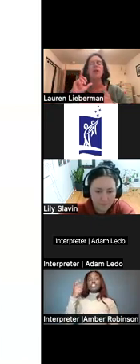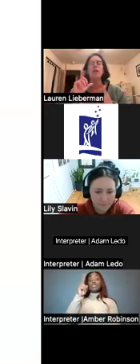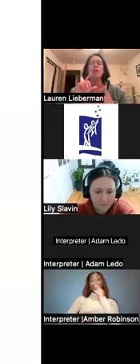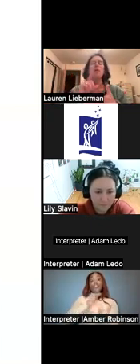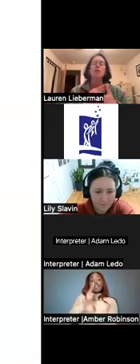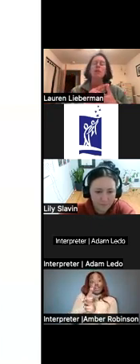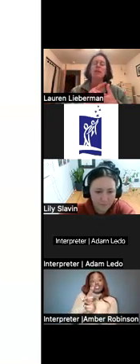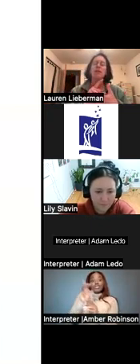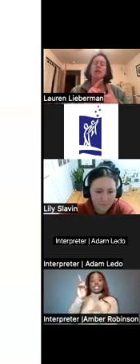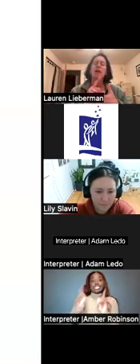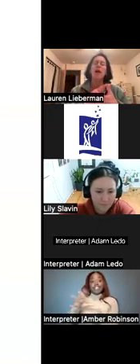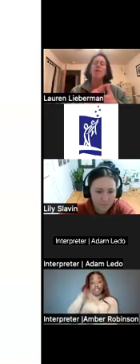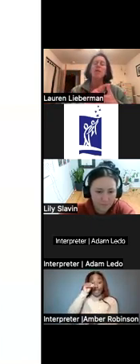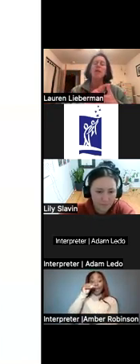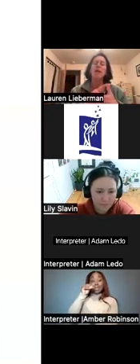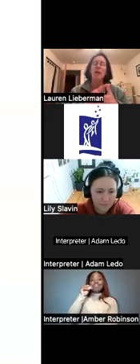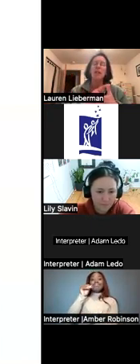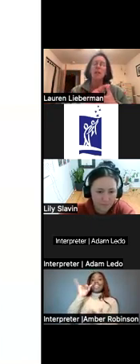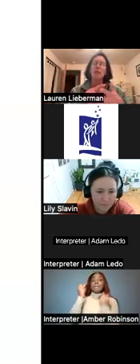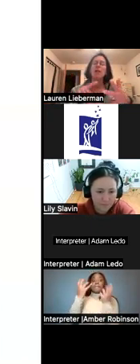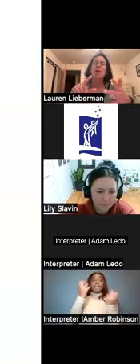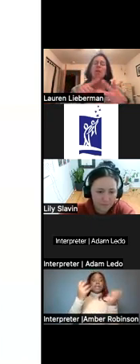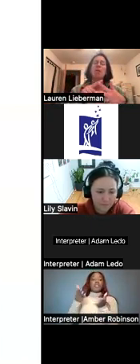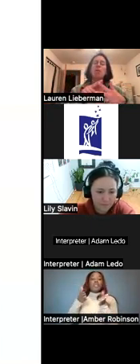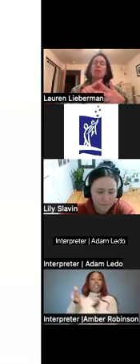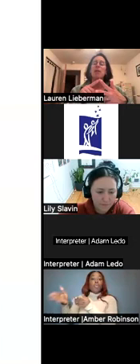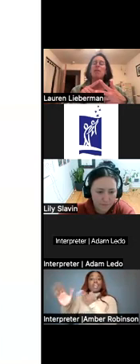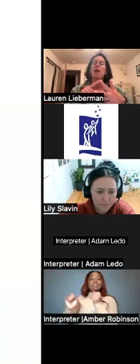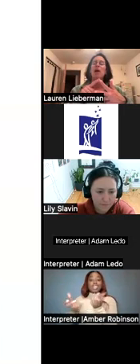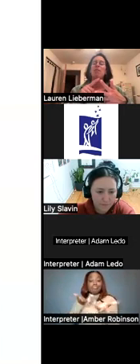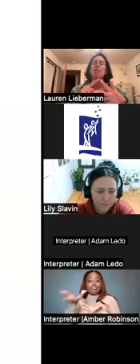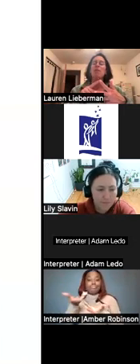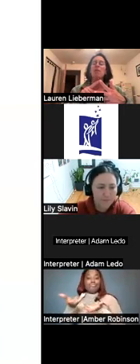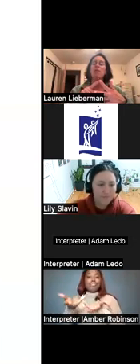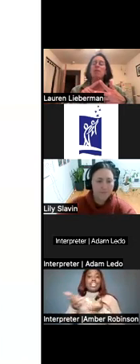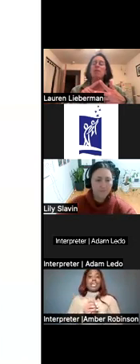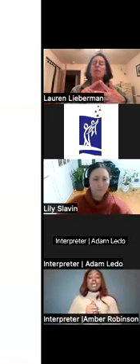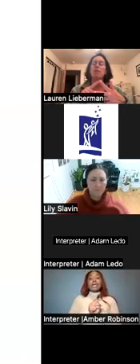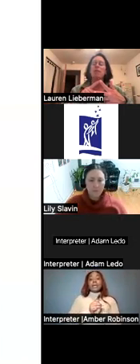learning is multiple means of engagement, multiple means of